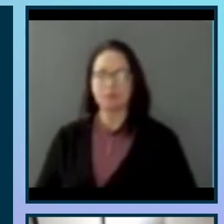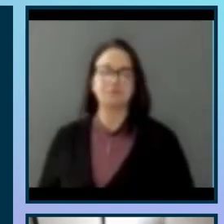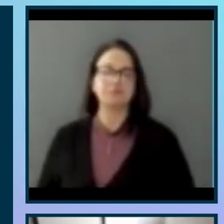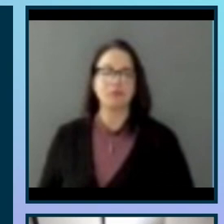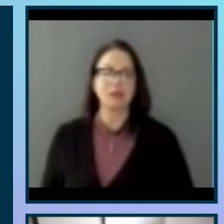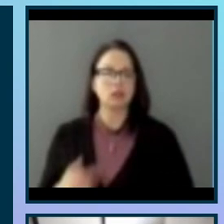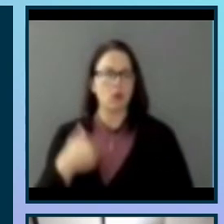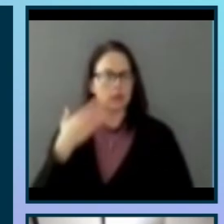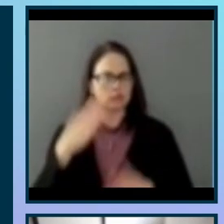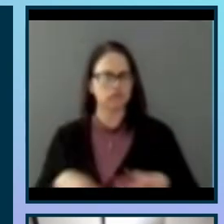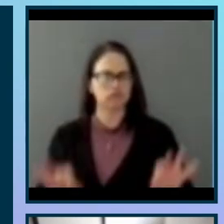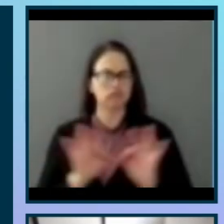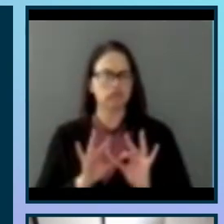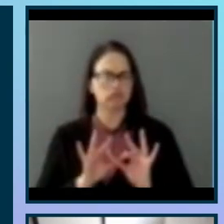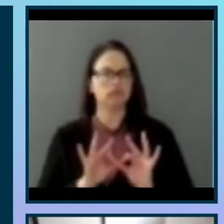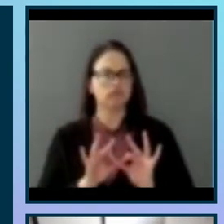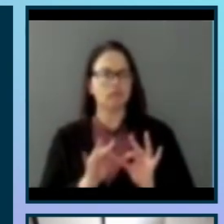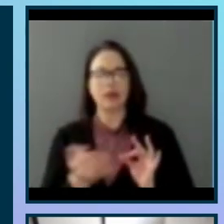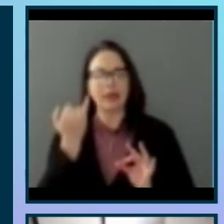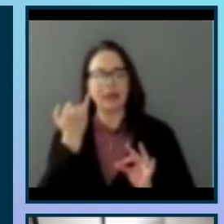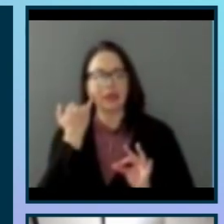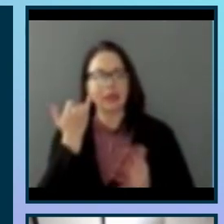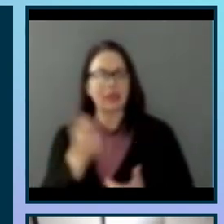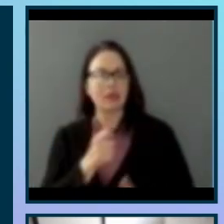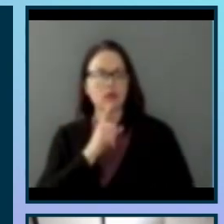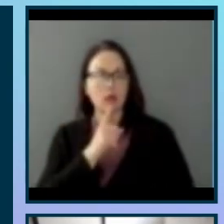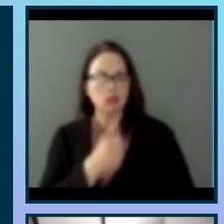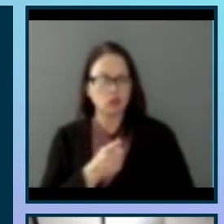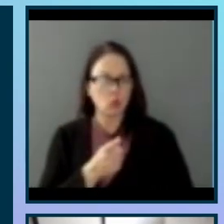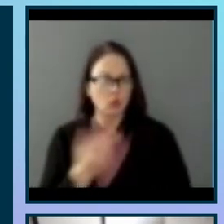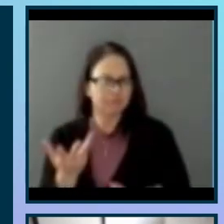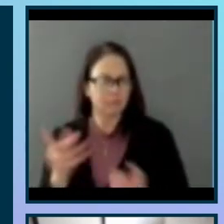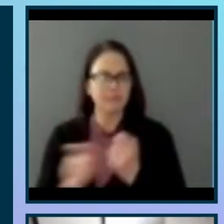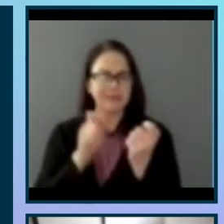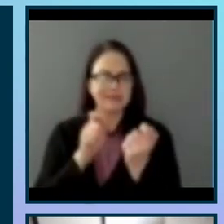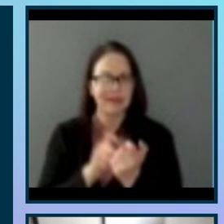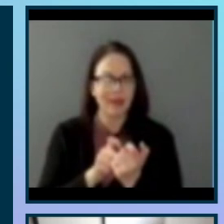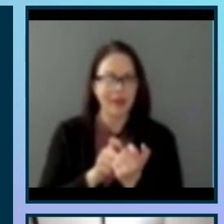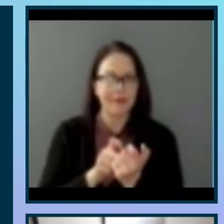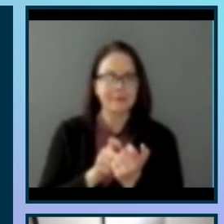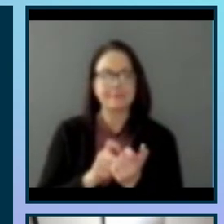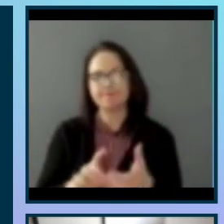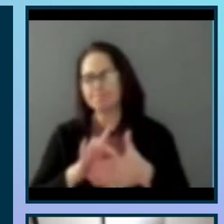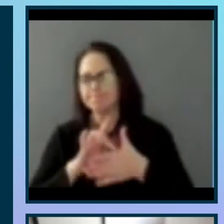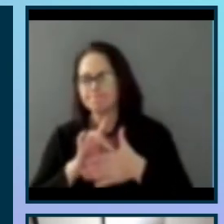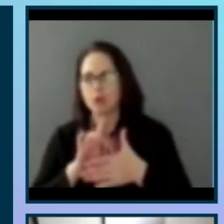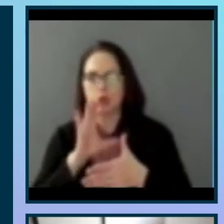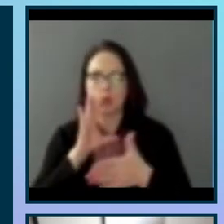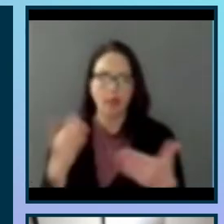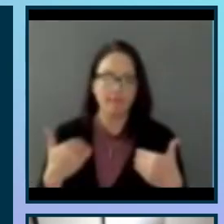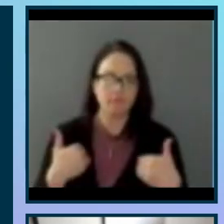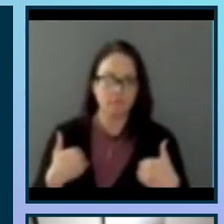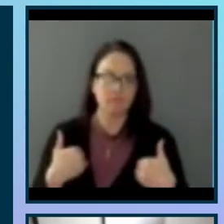important and key even if you're not certain of the exact content you're going to have. You